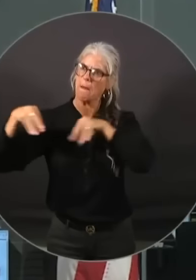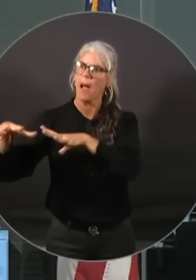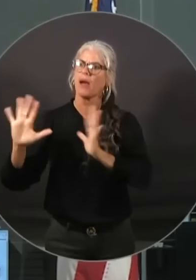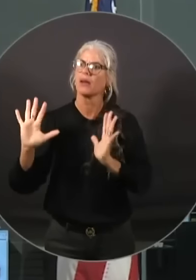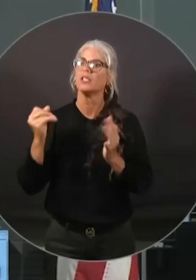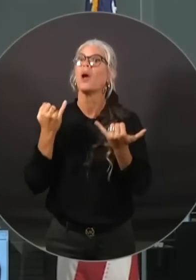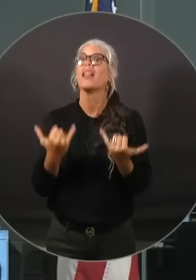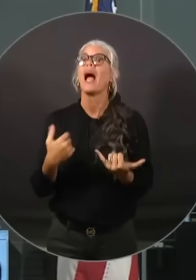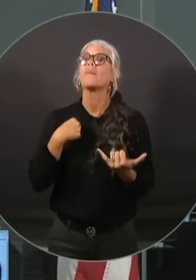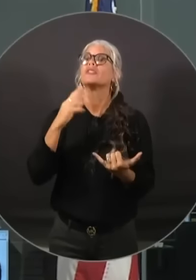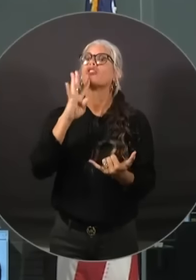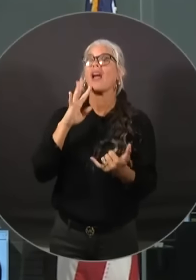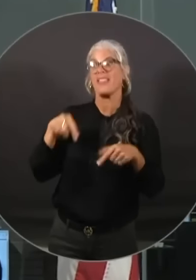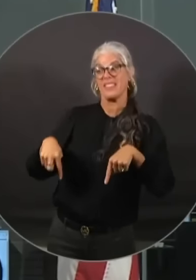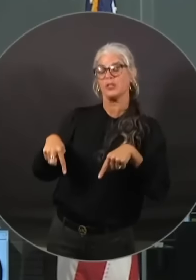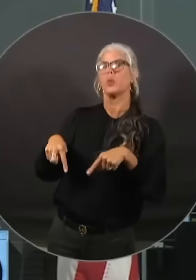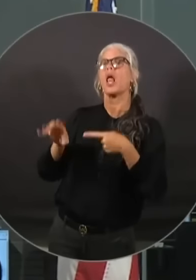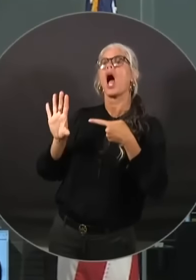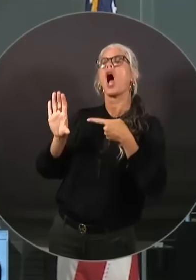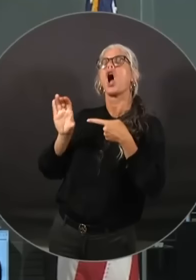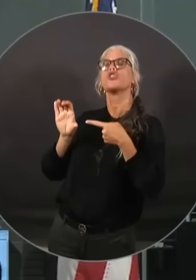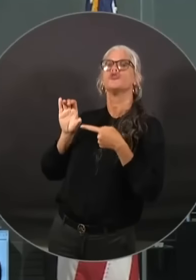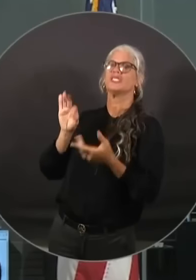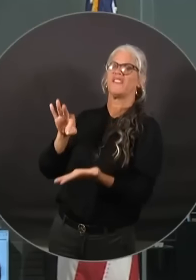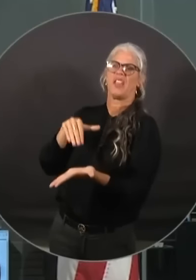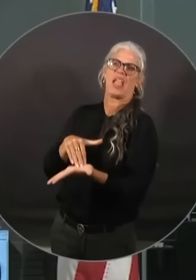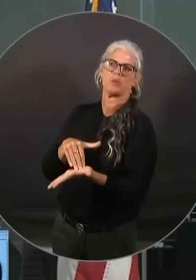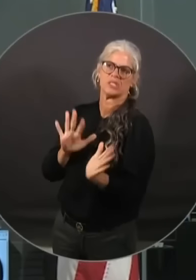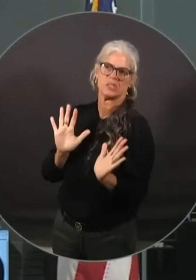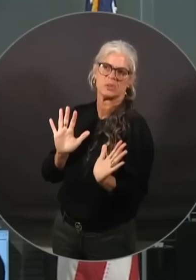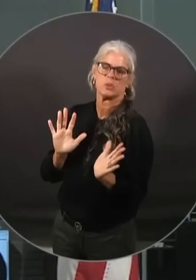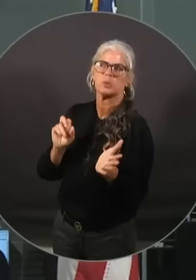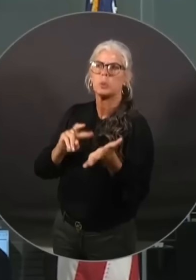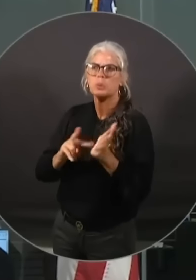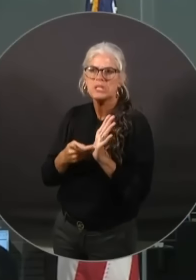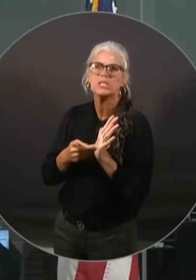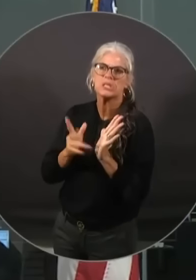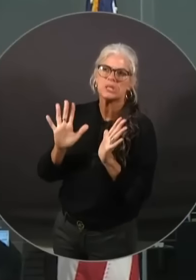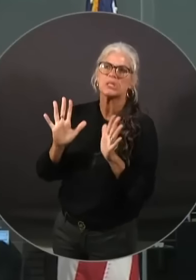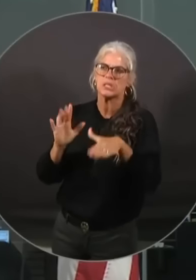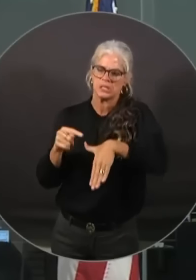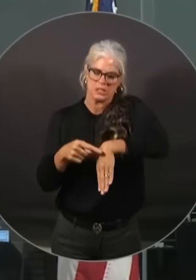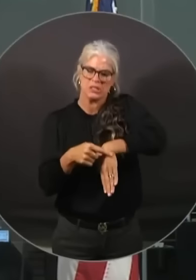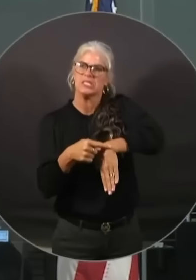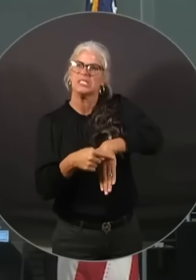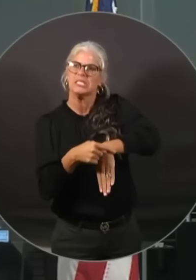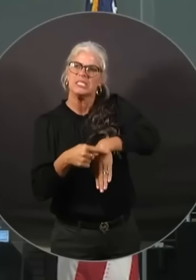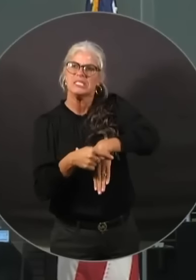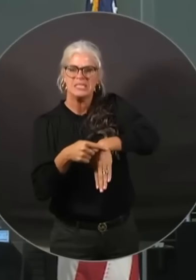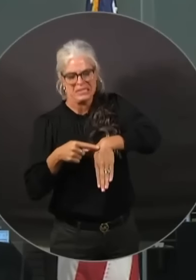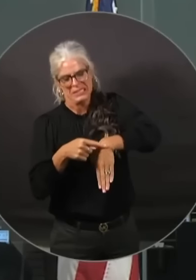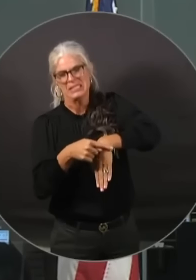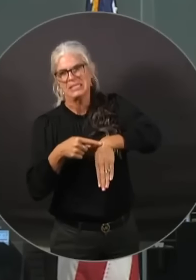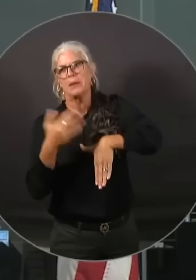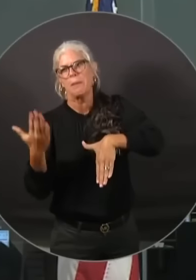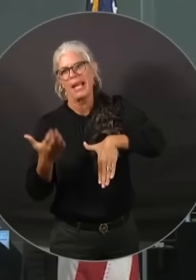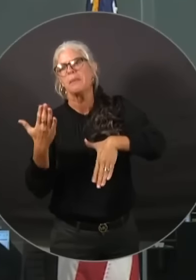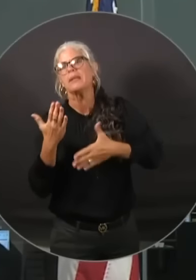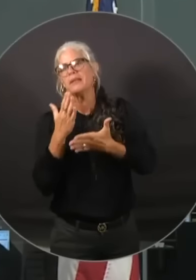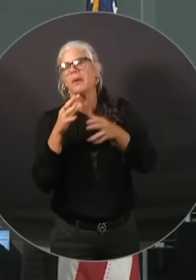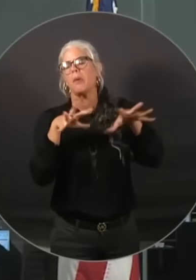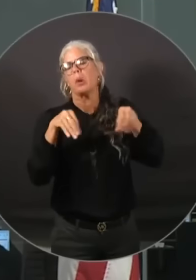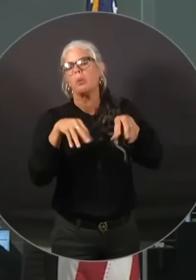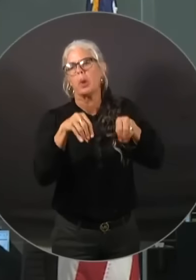thousands obviously as this storm goes throughout the northern part of florida you may see you may see more outages